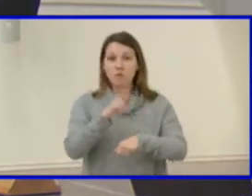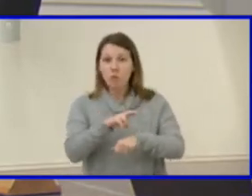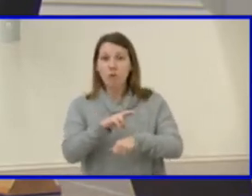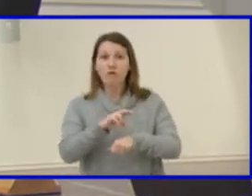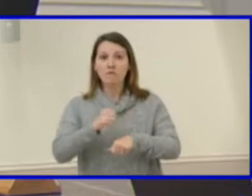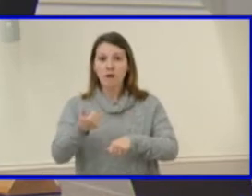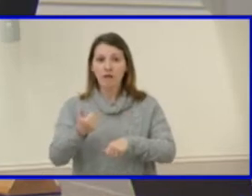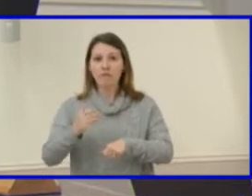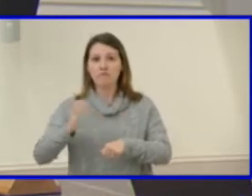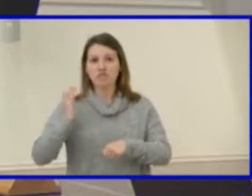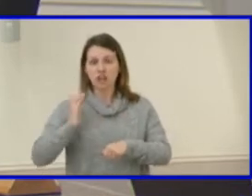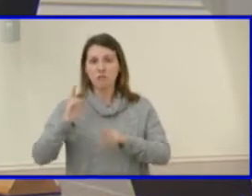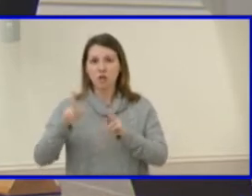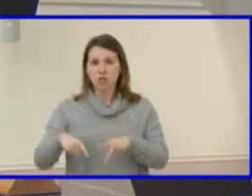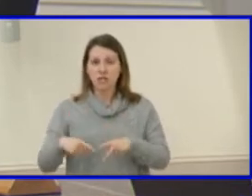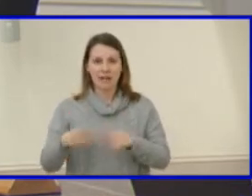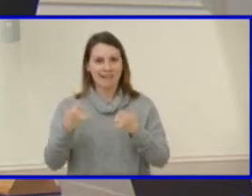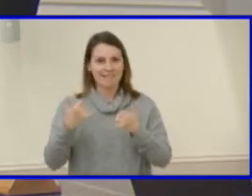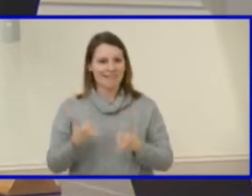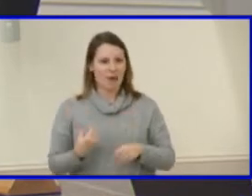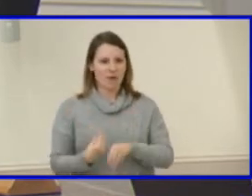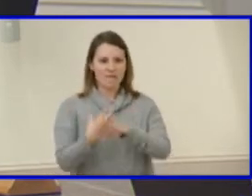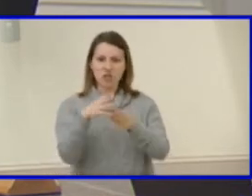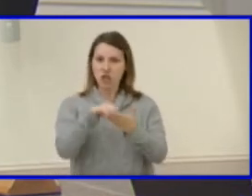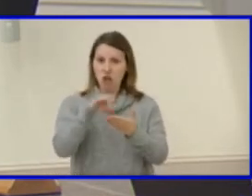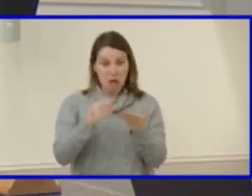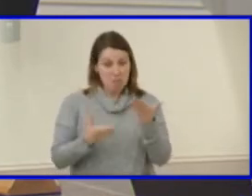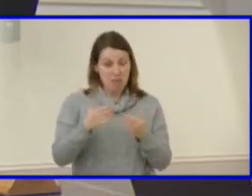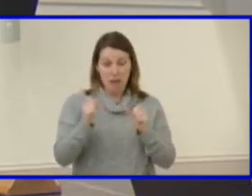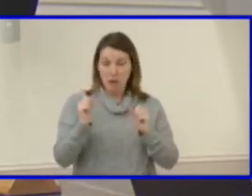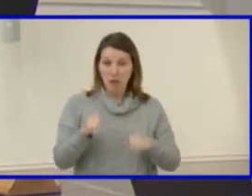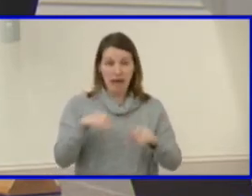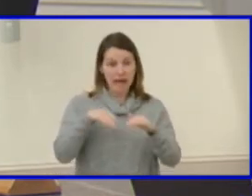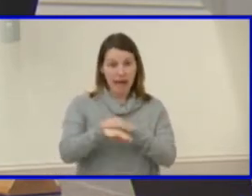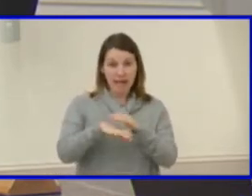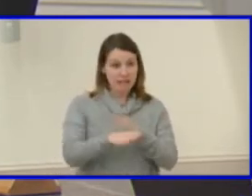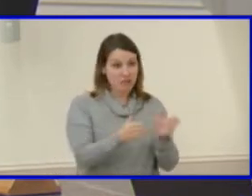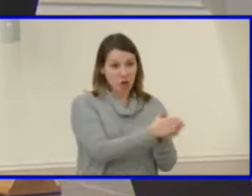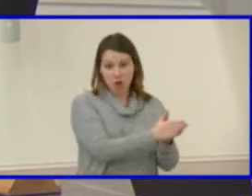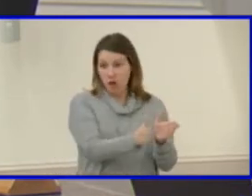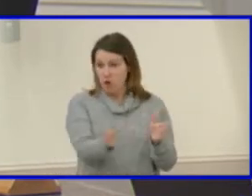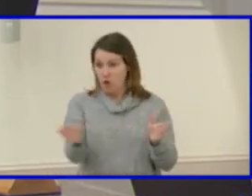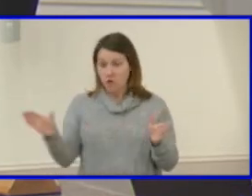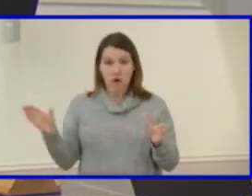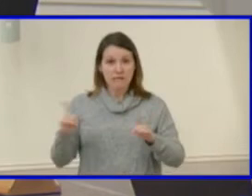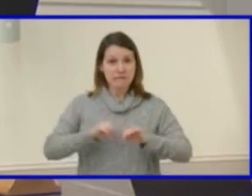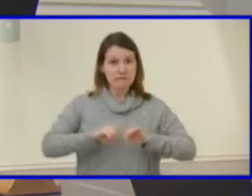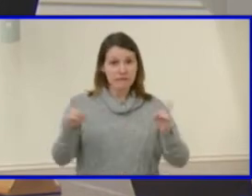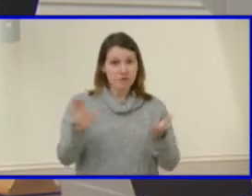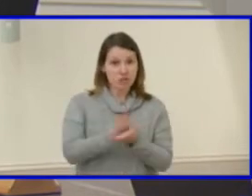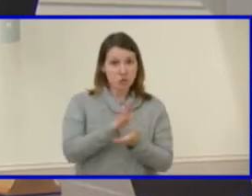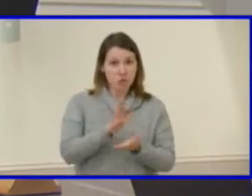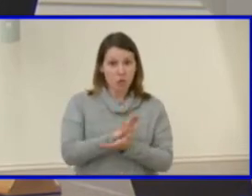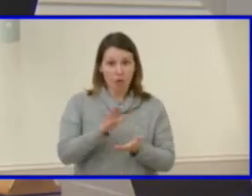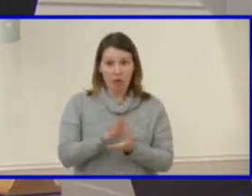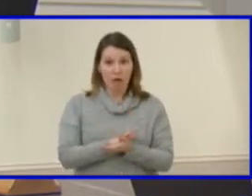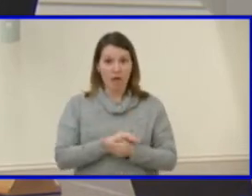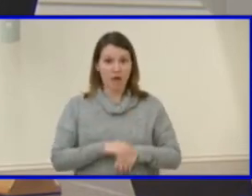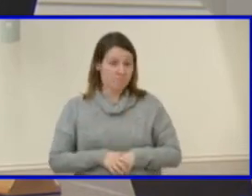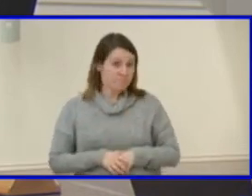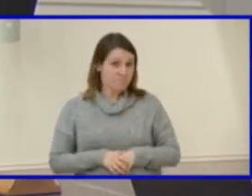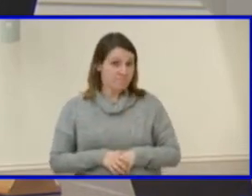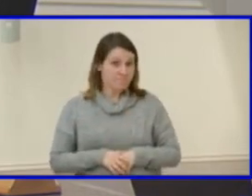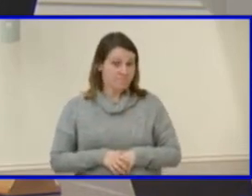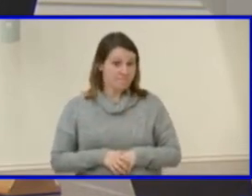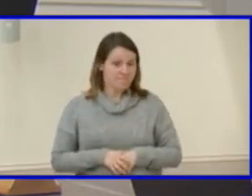learning platform, looking at ways to possibly access across, across schools. Um, was